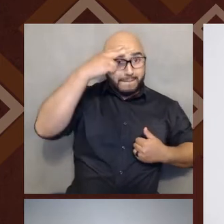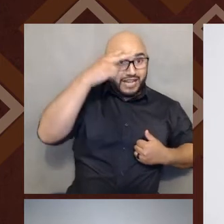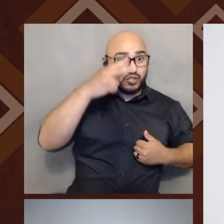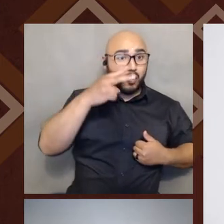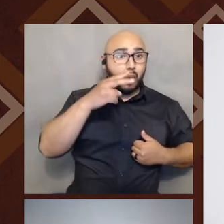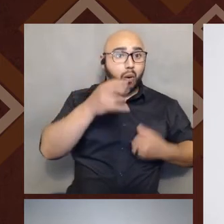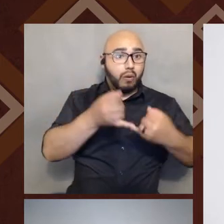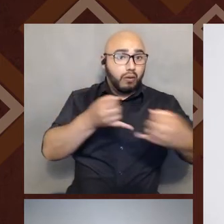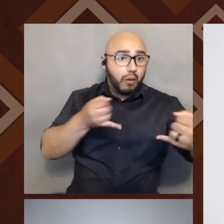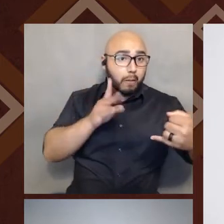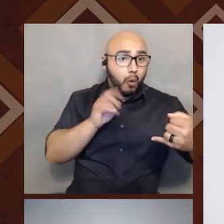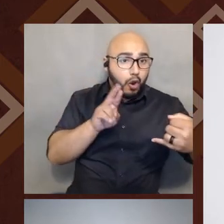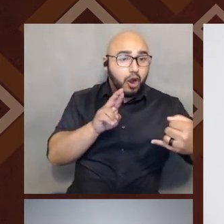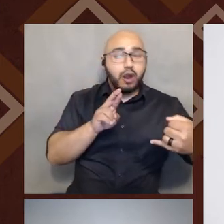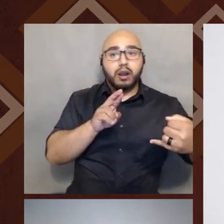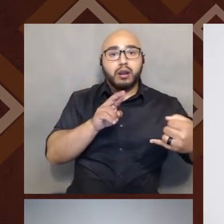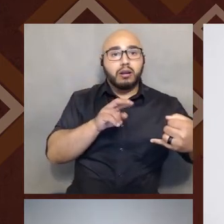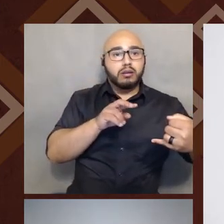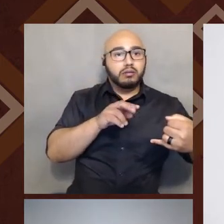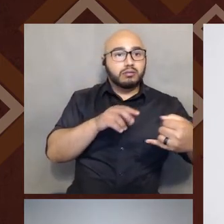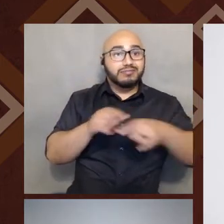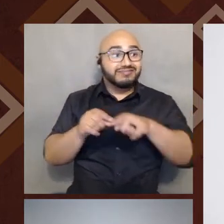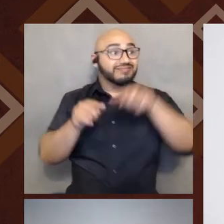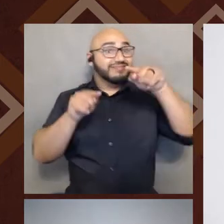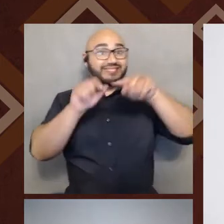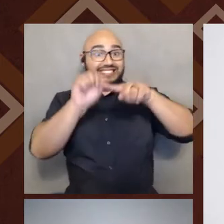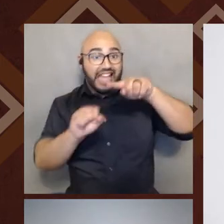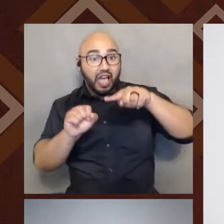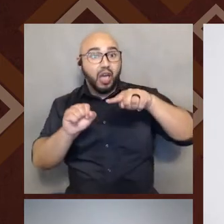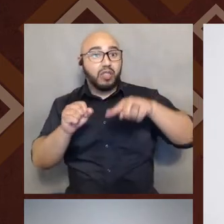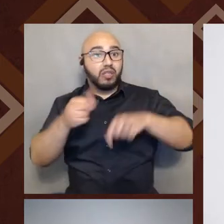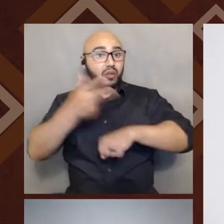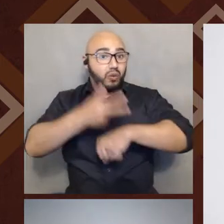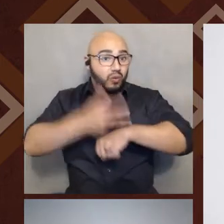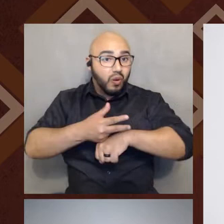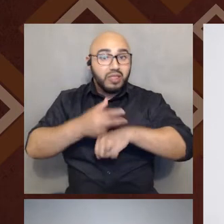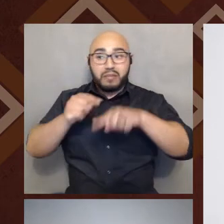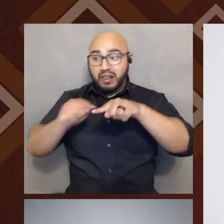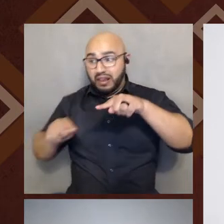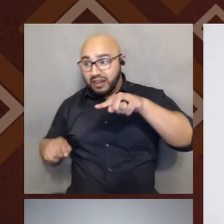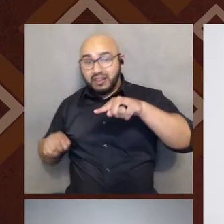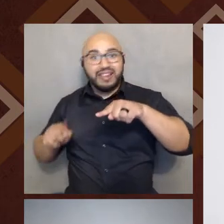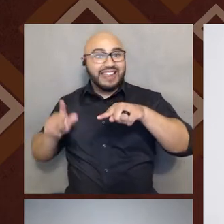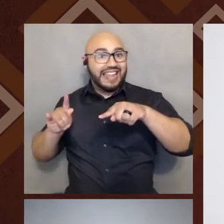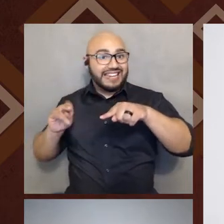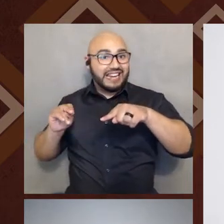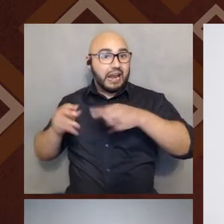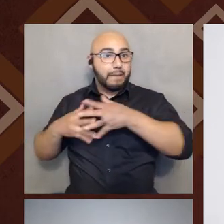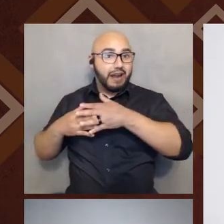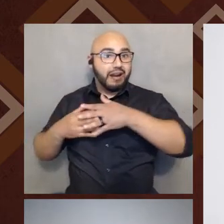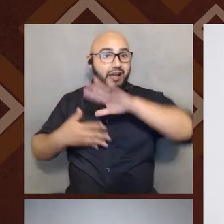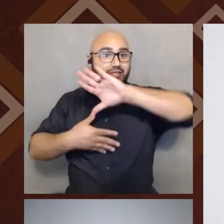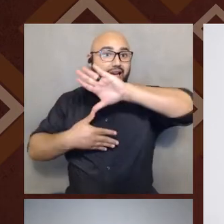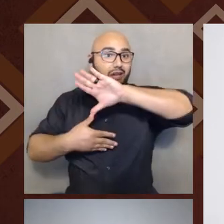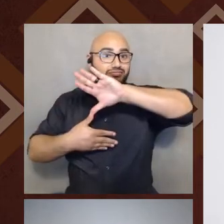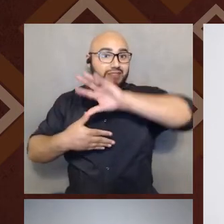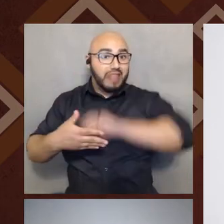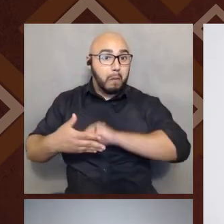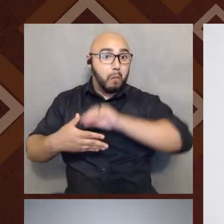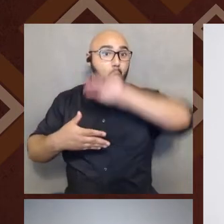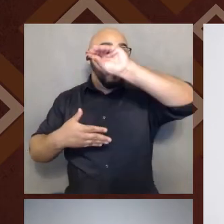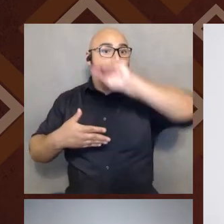Did you live in Guatemala? Did you live in Latin America for some time? Did you migrate? Right? Do you move between